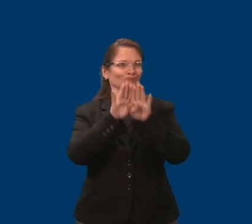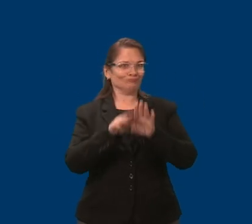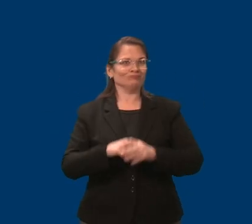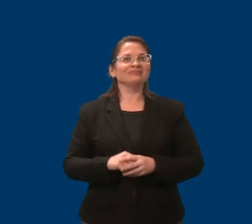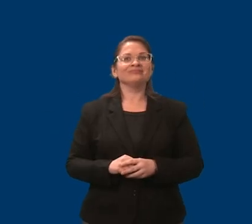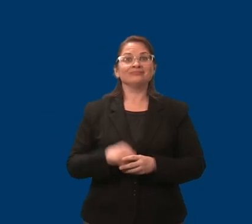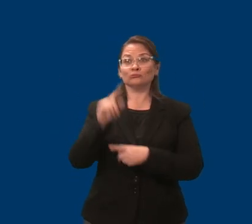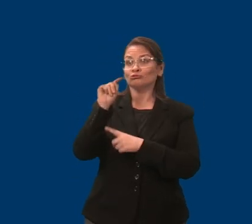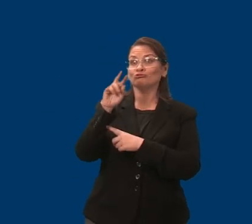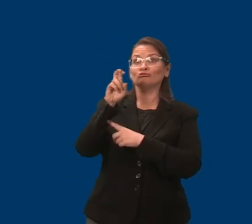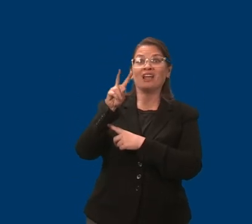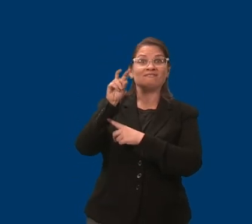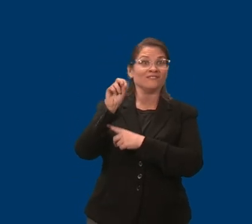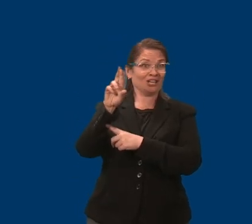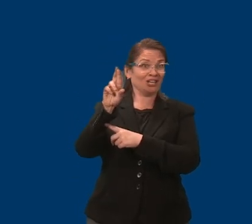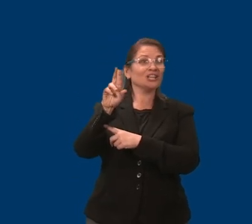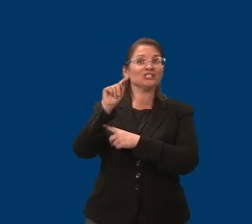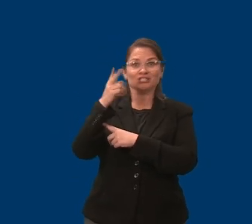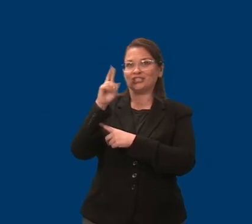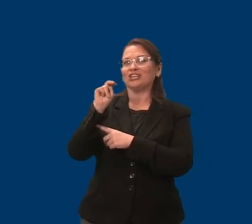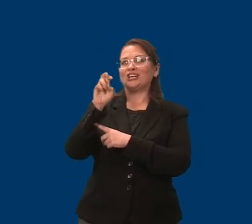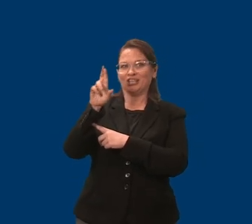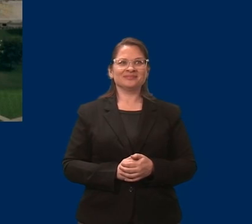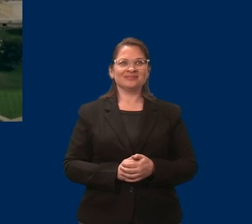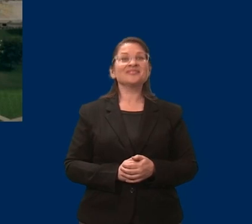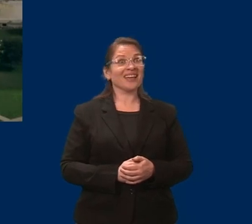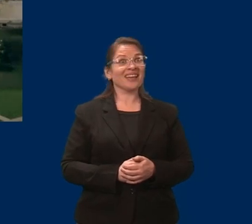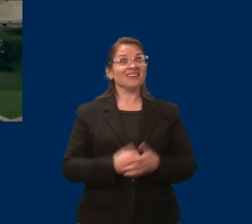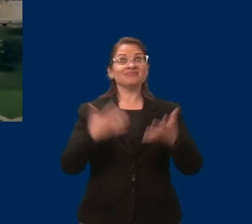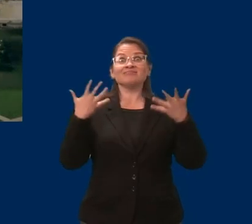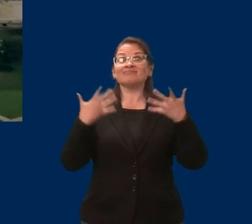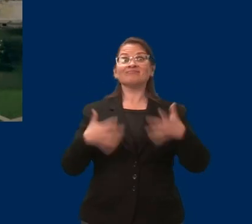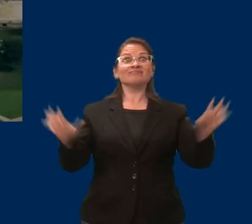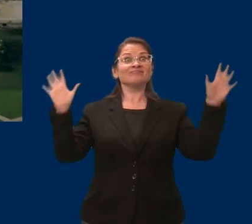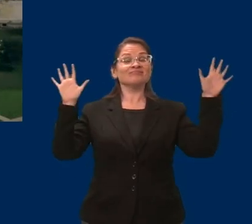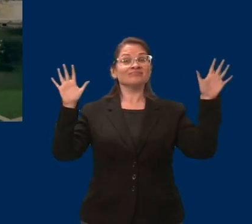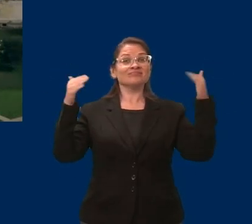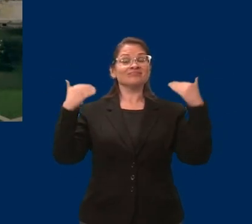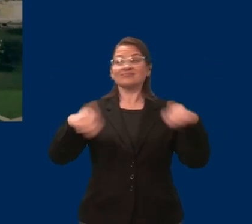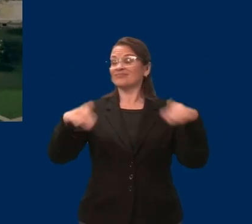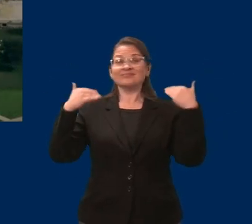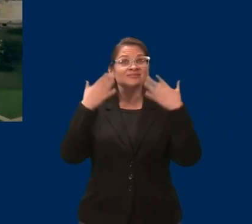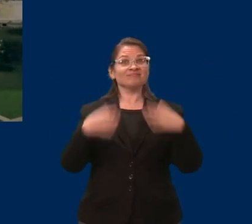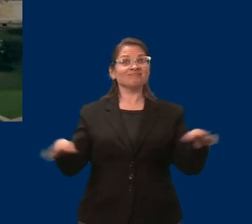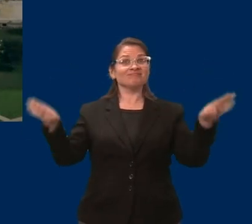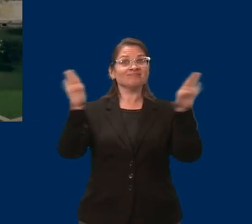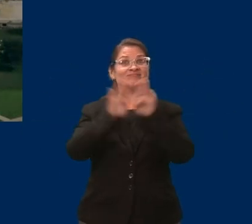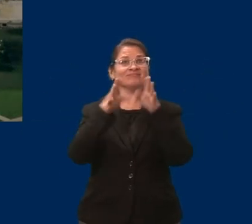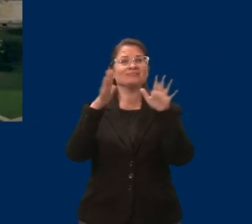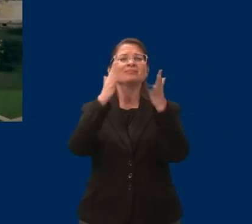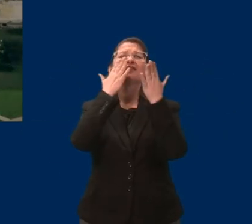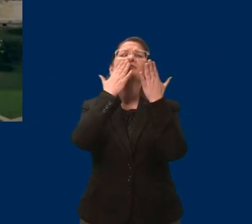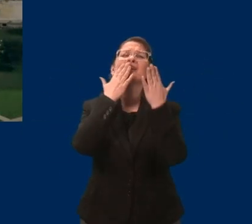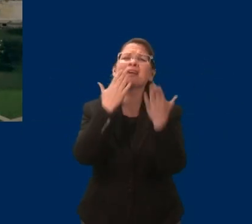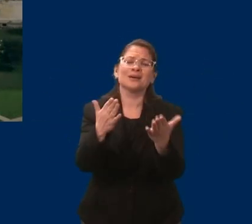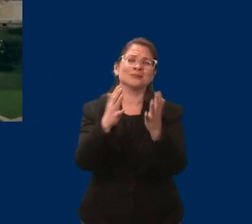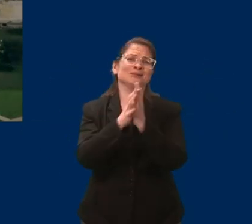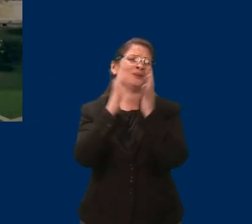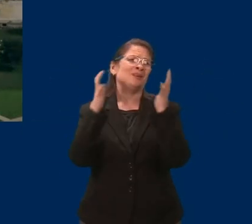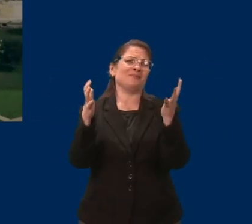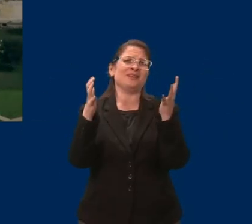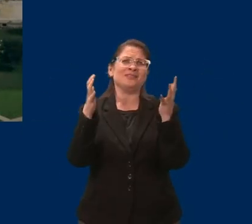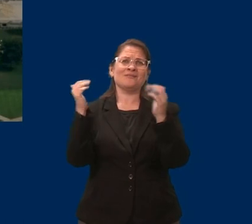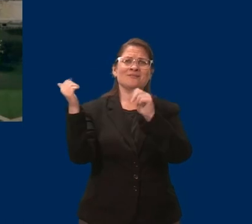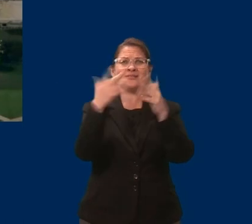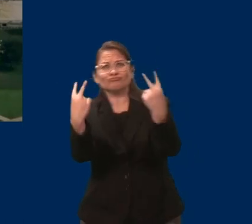MCD Public Policy Director. Thank you, everyone, for coming to our Legislative Forum